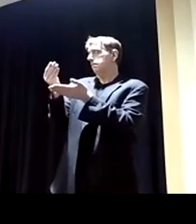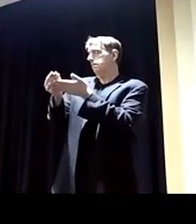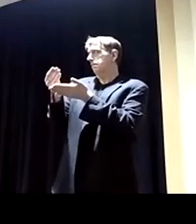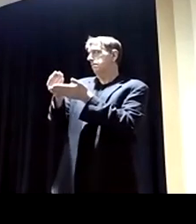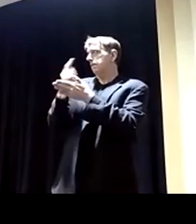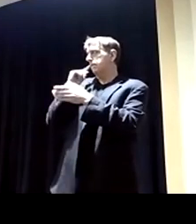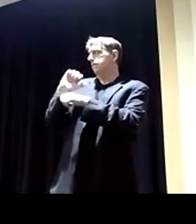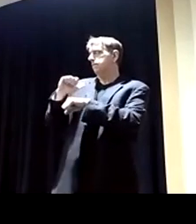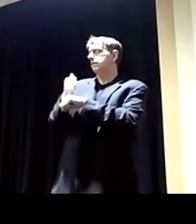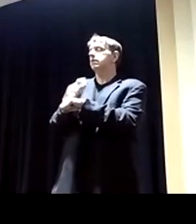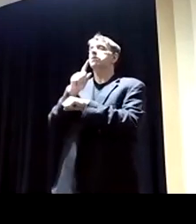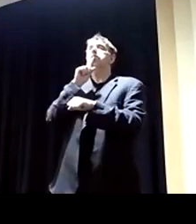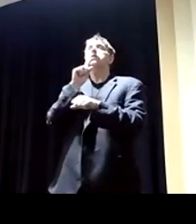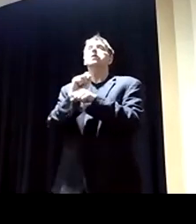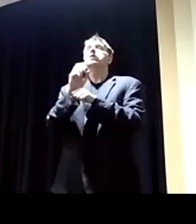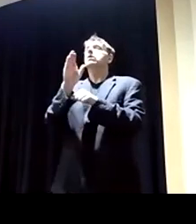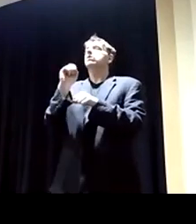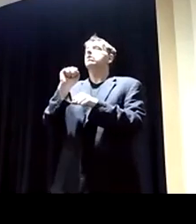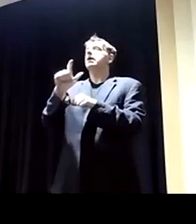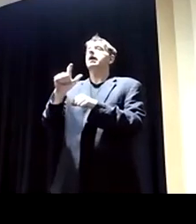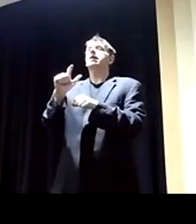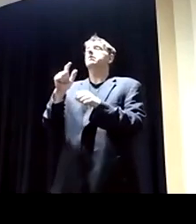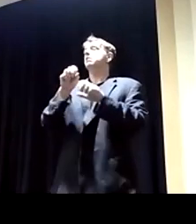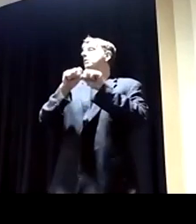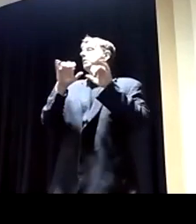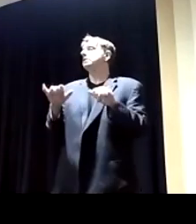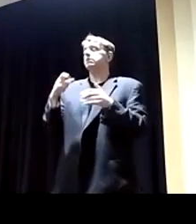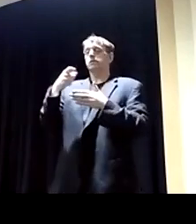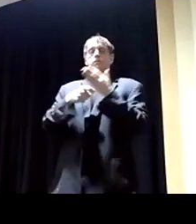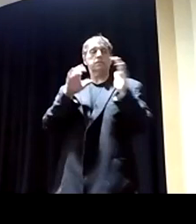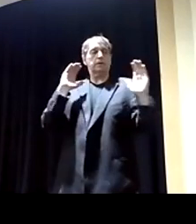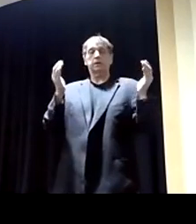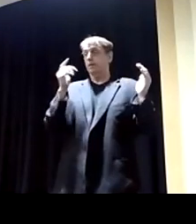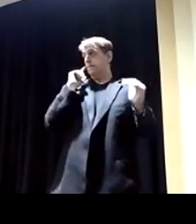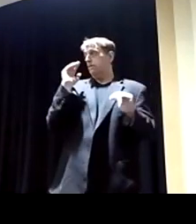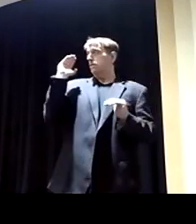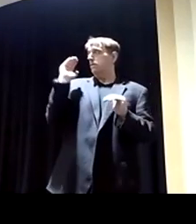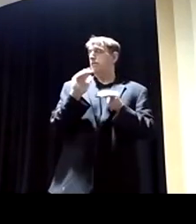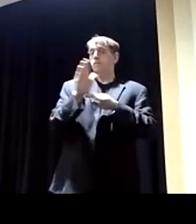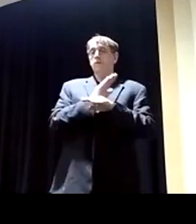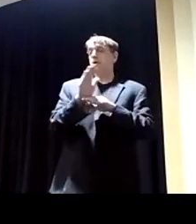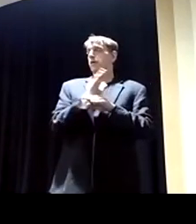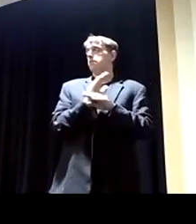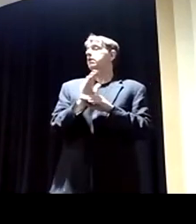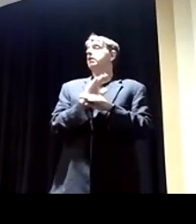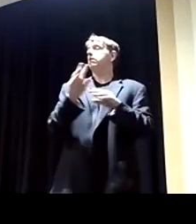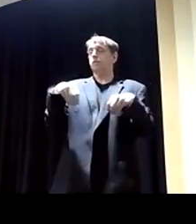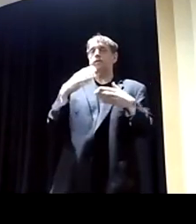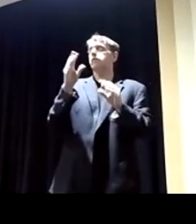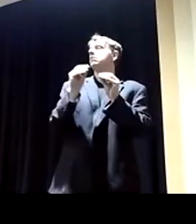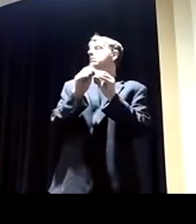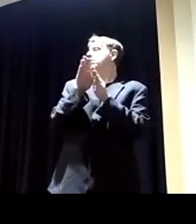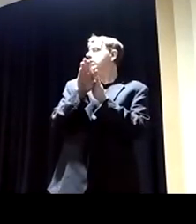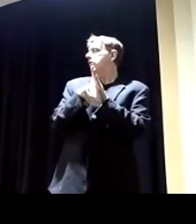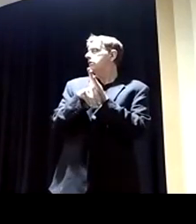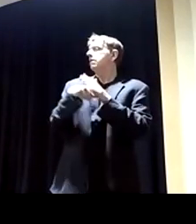the real capitalist system where there's price comparisons, where smaller companies are selling for cheaper. We'll bring across down. That'll